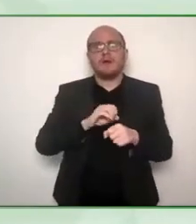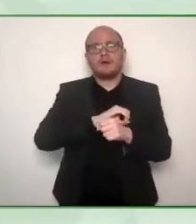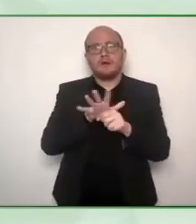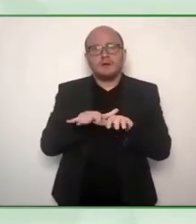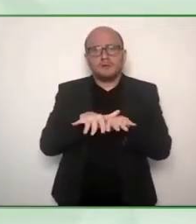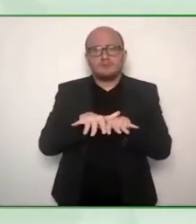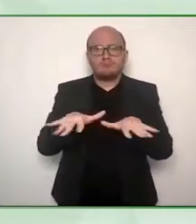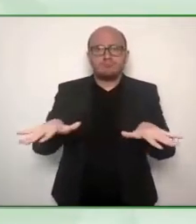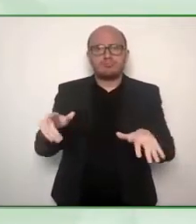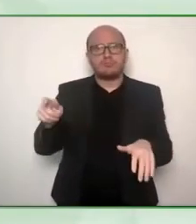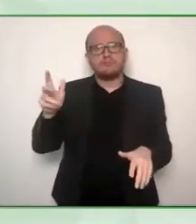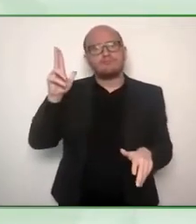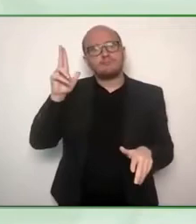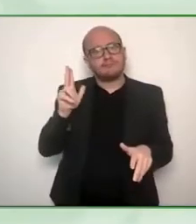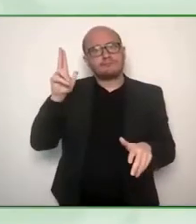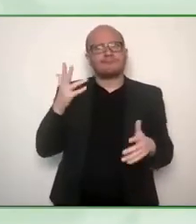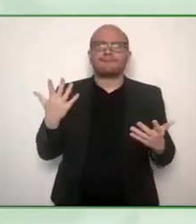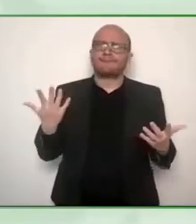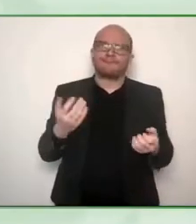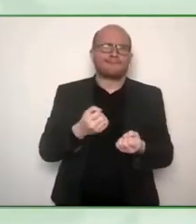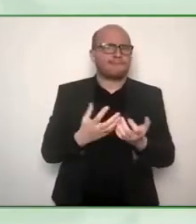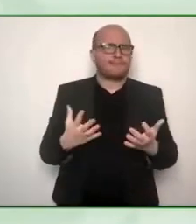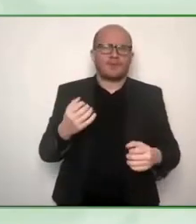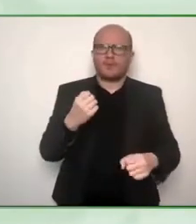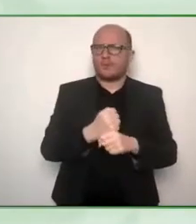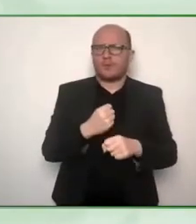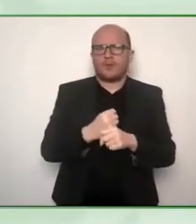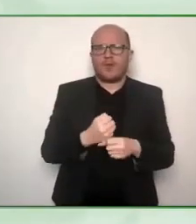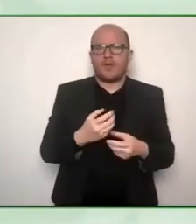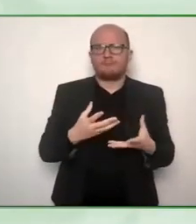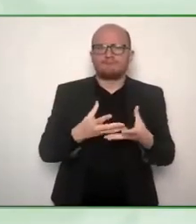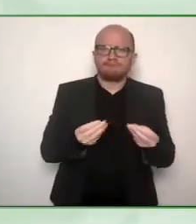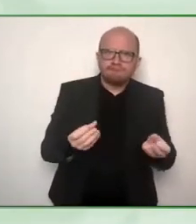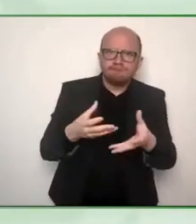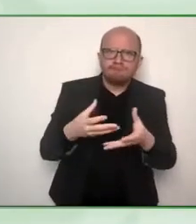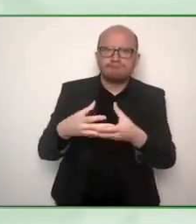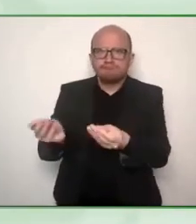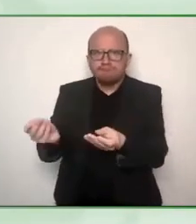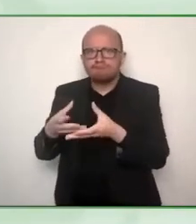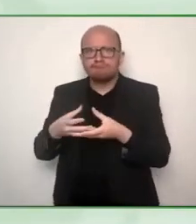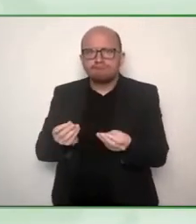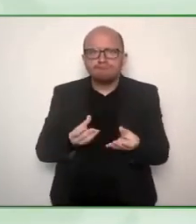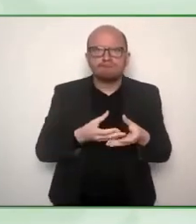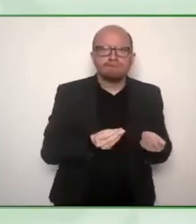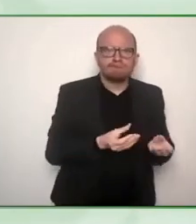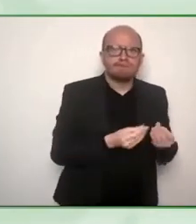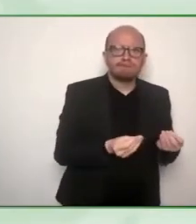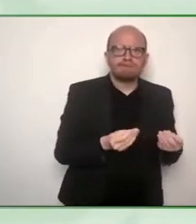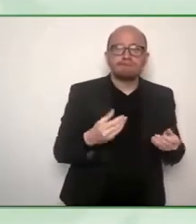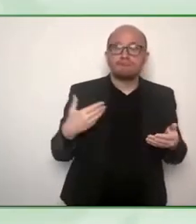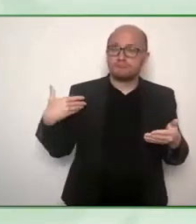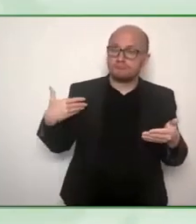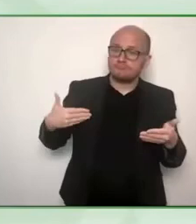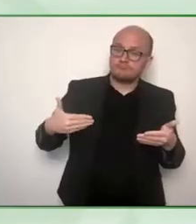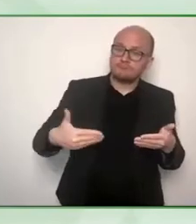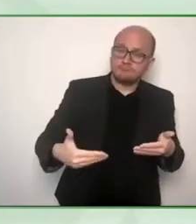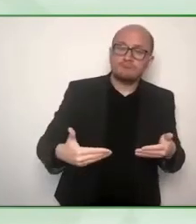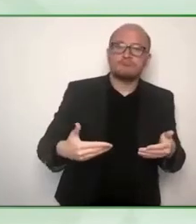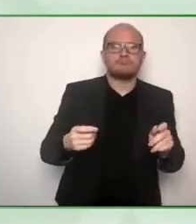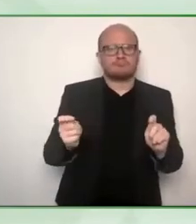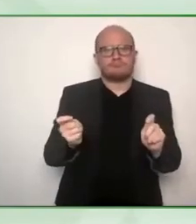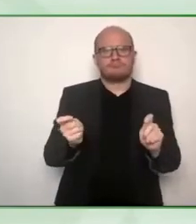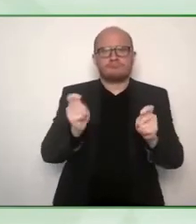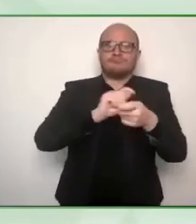people with disabilities came into jobs technology is changing we have speech to text the speech technologies right now